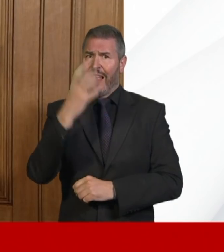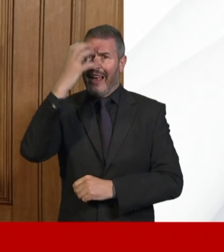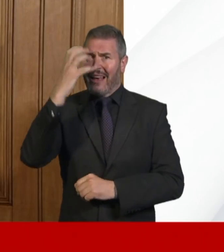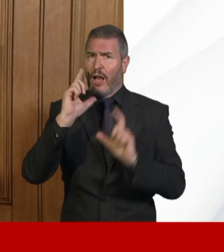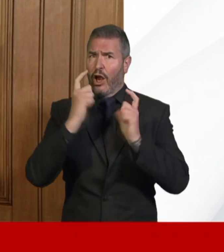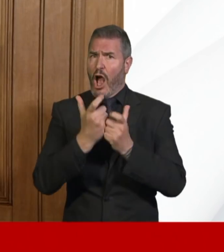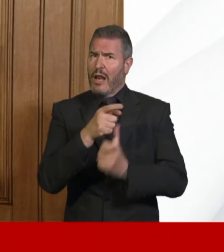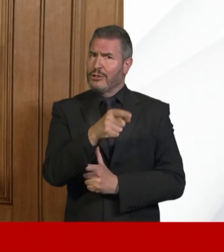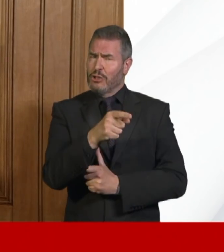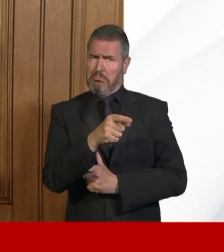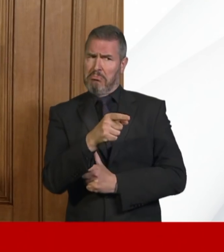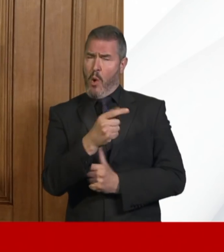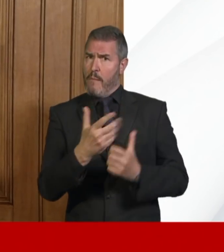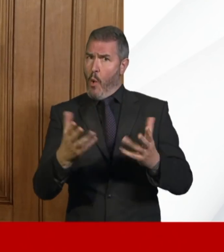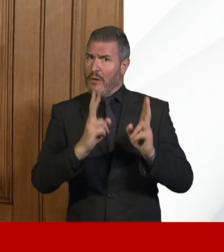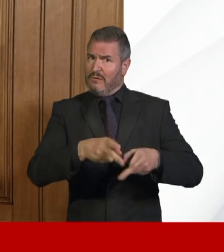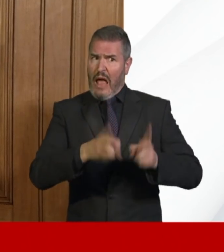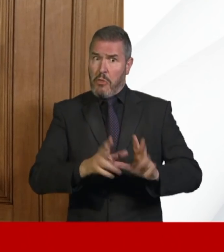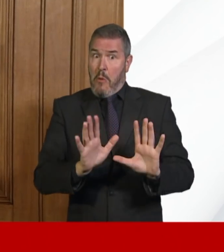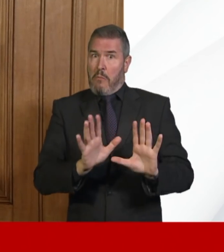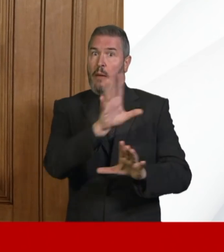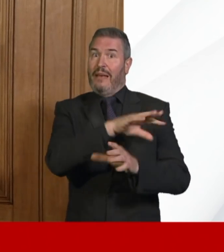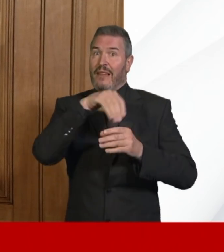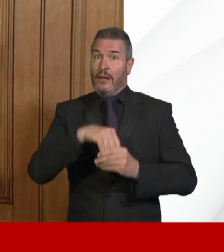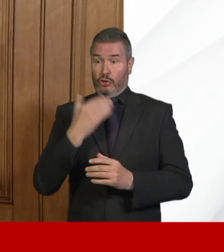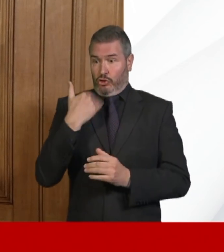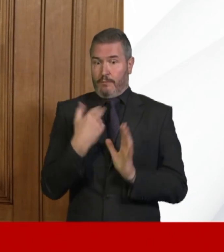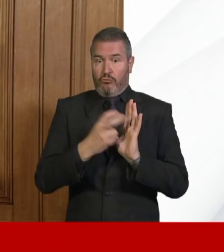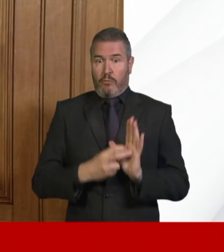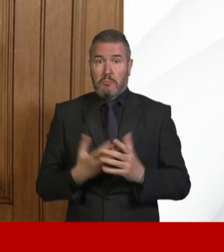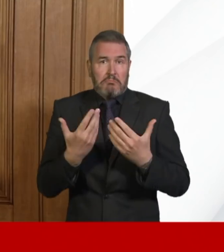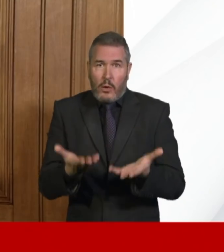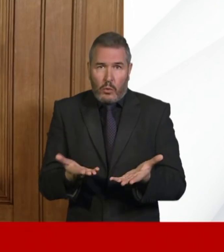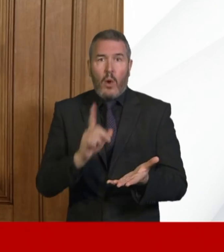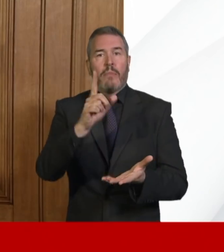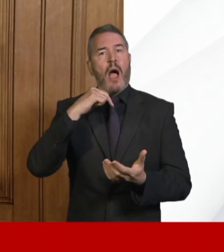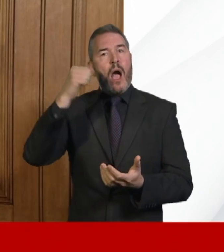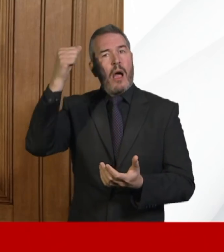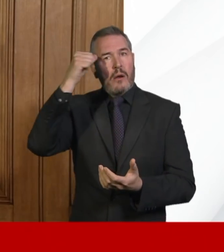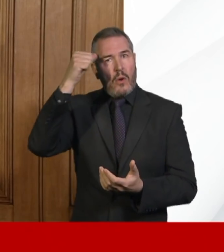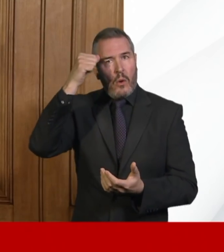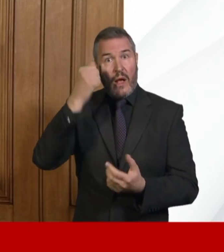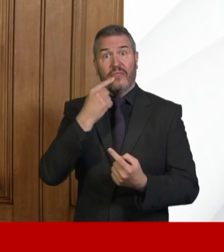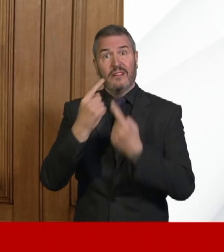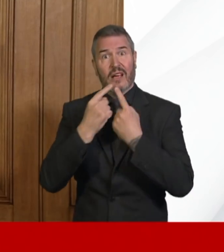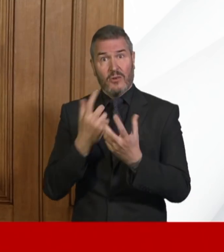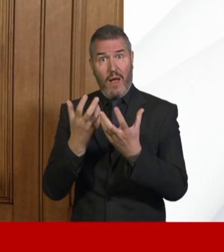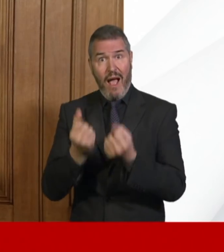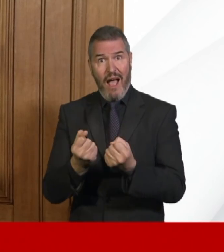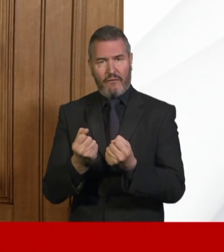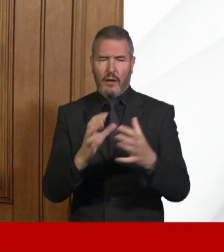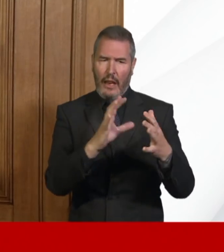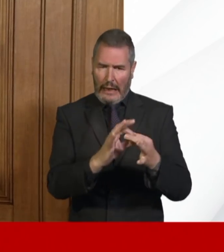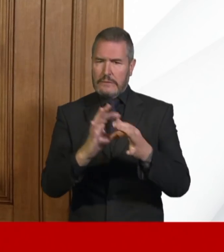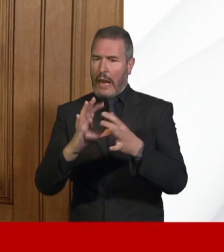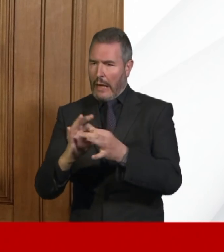King's. It may be that that's gone back into the NHS. But what I can say is all of our data links up and